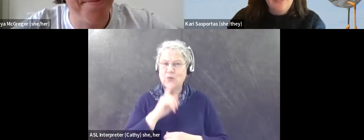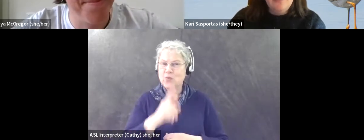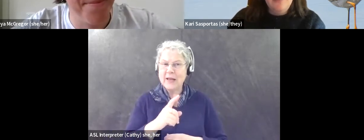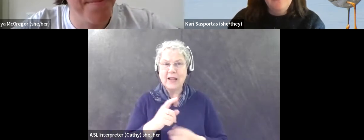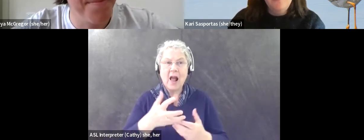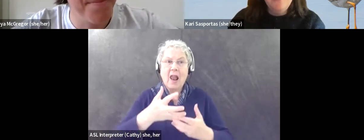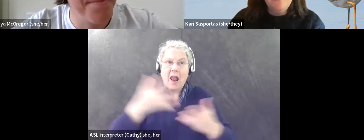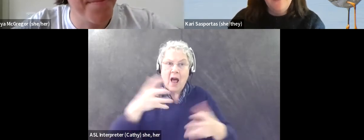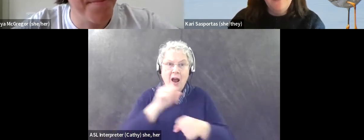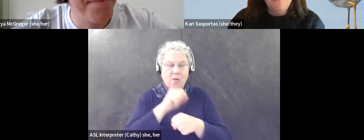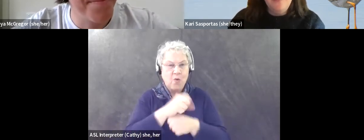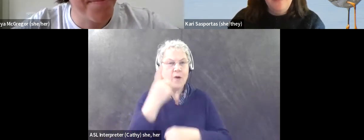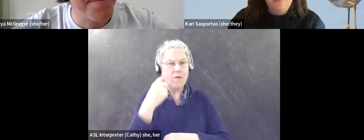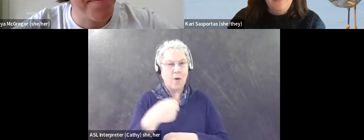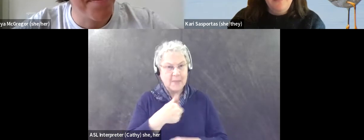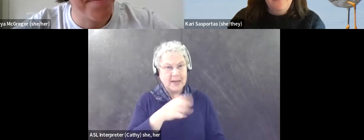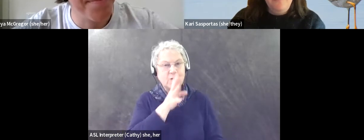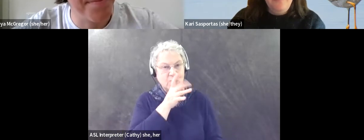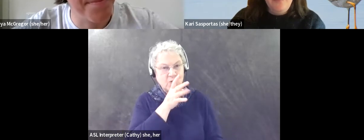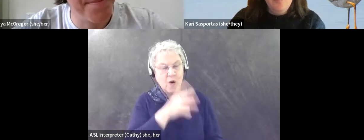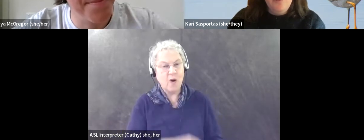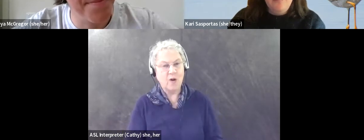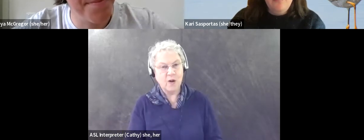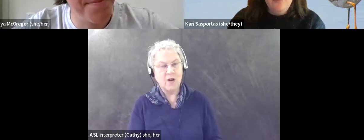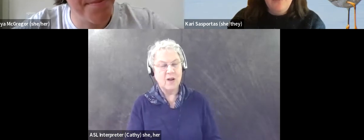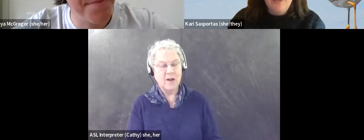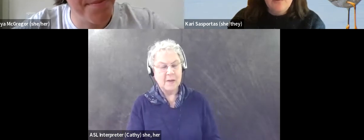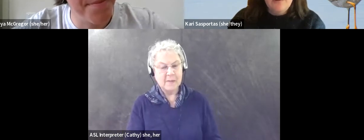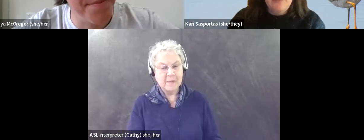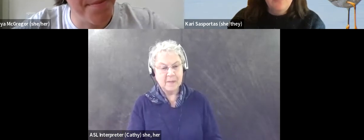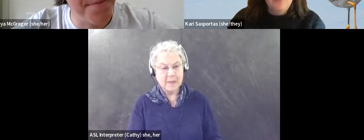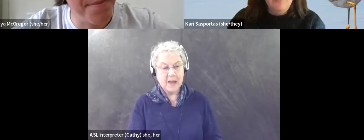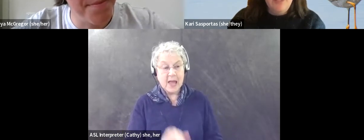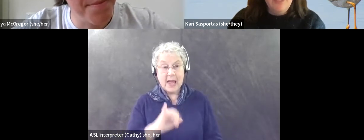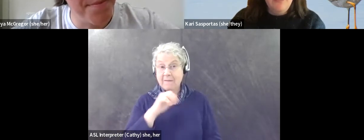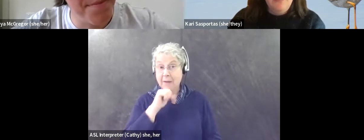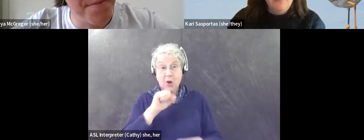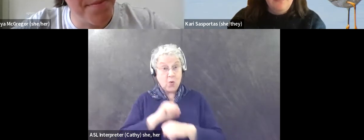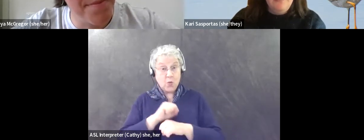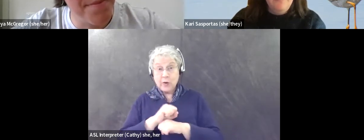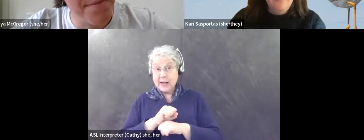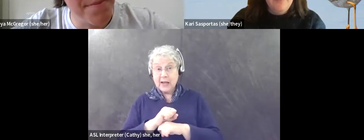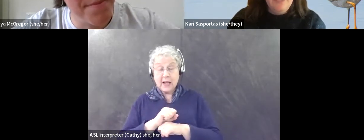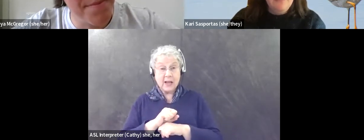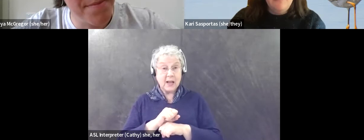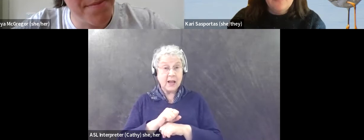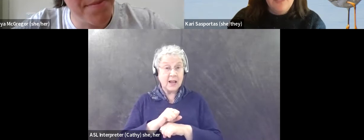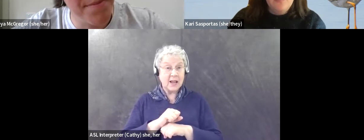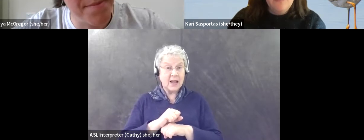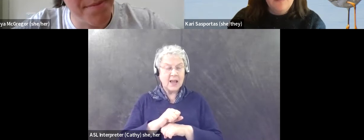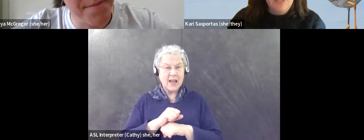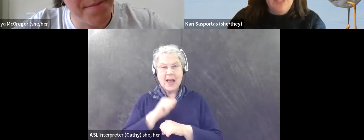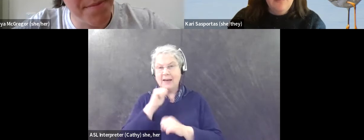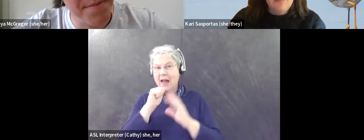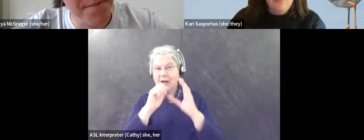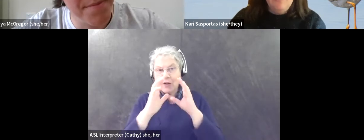actually, for me to talk. I've, when I'm not working, when I'm not in conversation